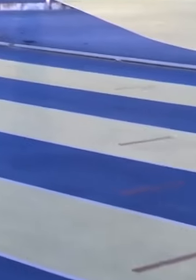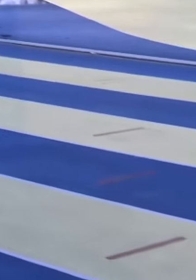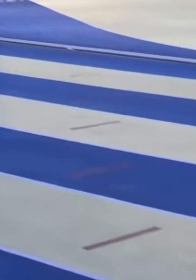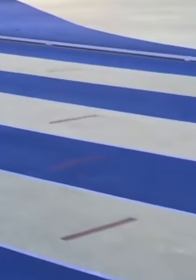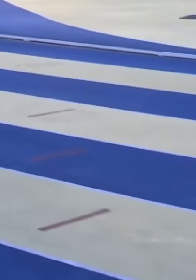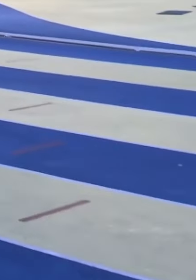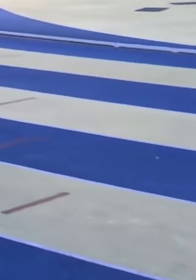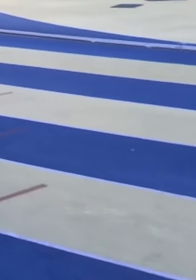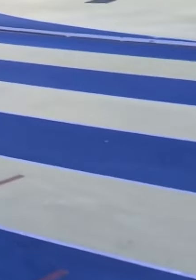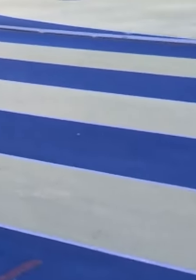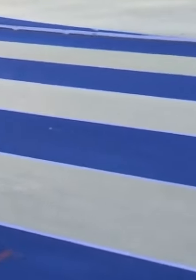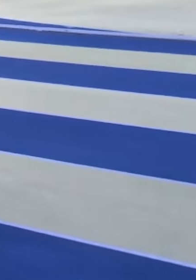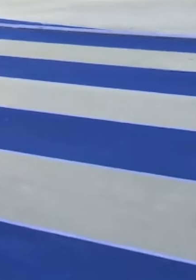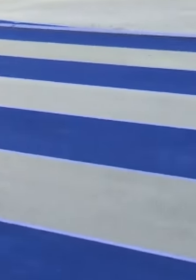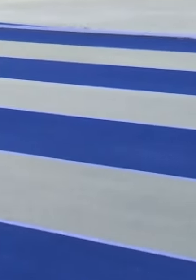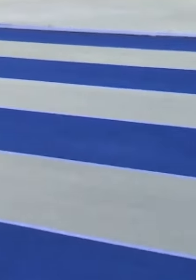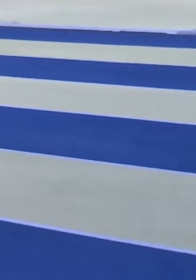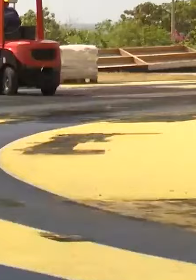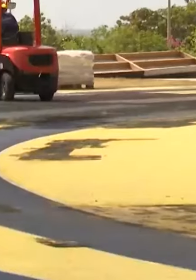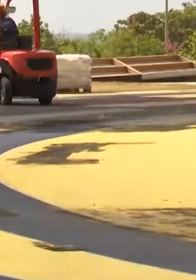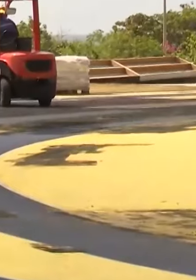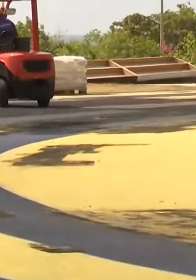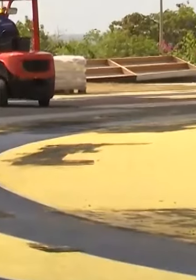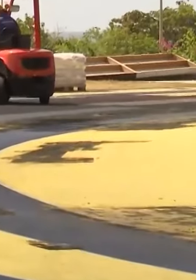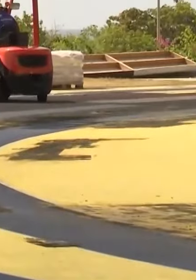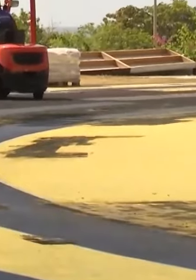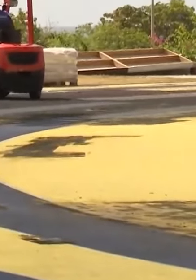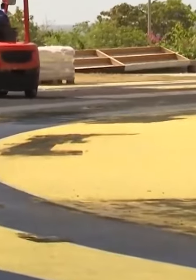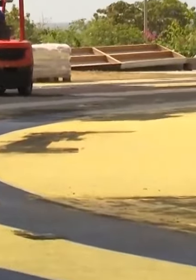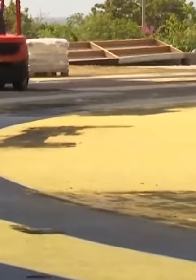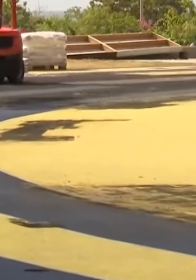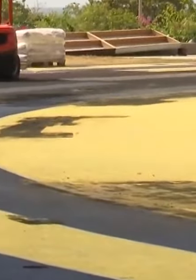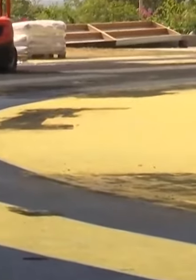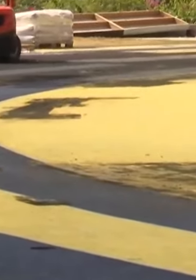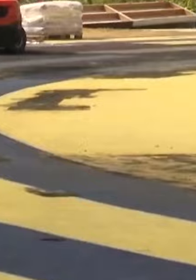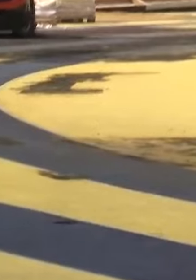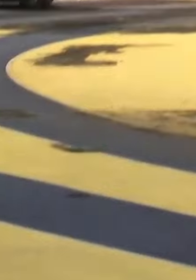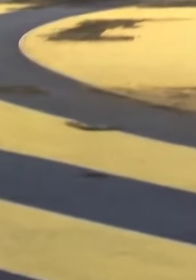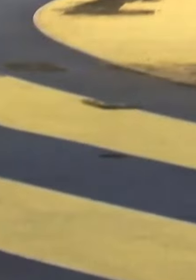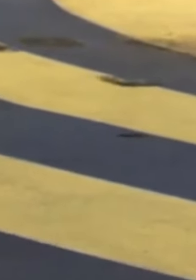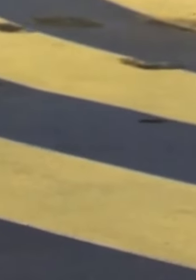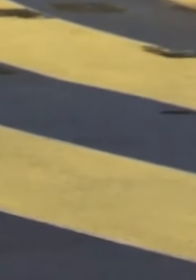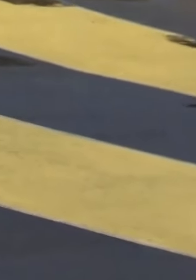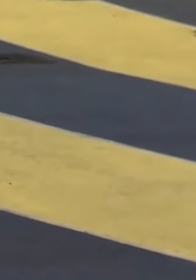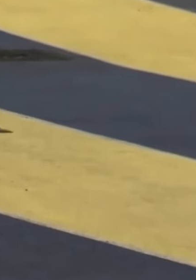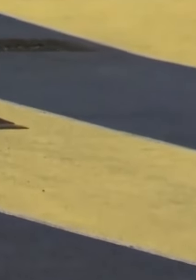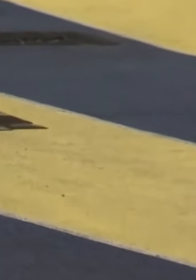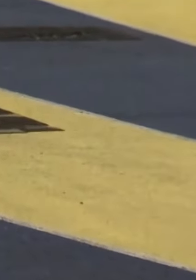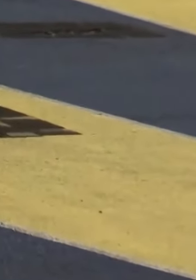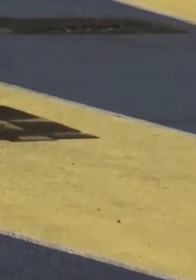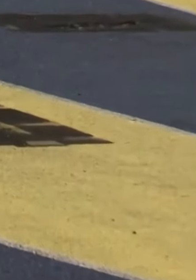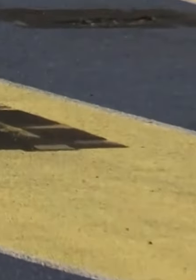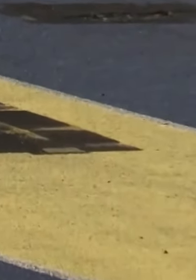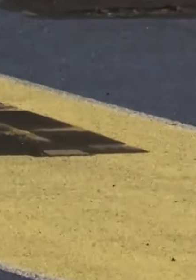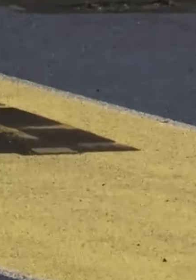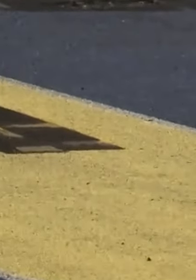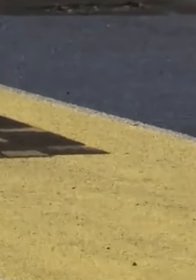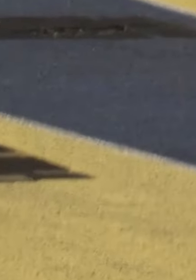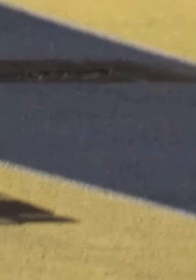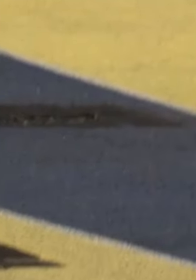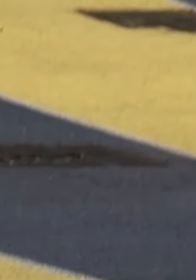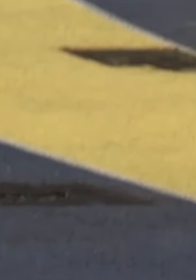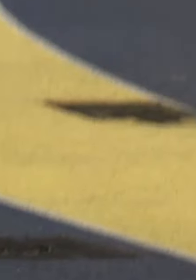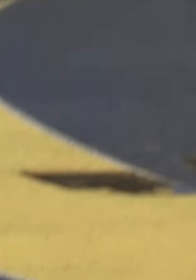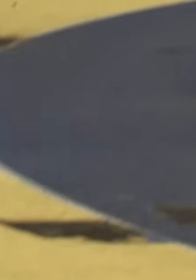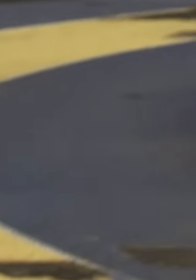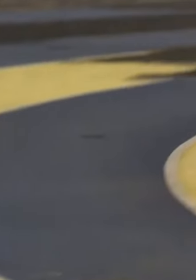of maintenance of the track. So, we went there to red. You can imagine. It was a costly process. Initially, it came